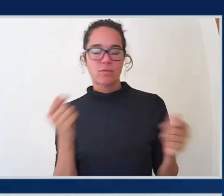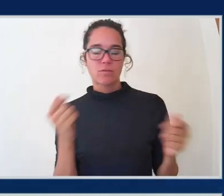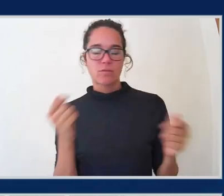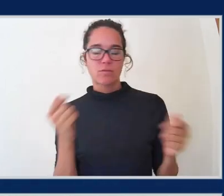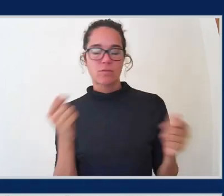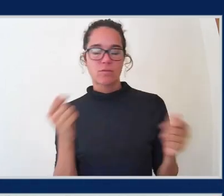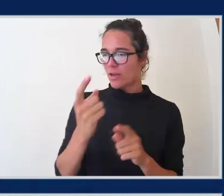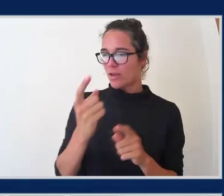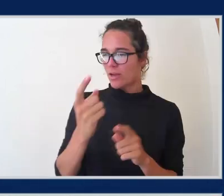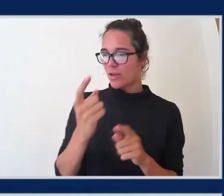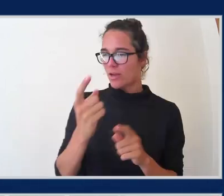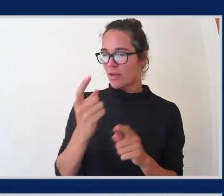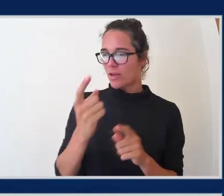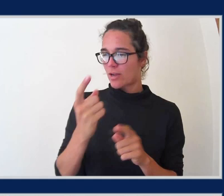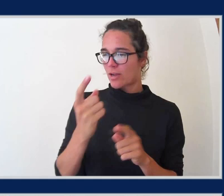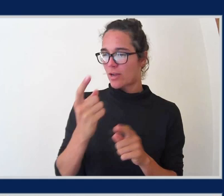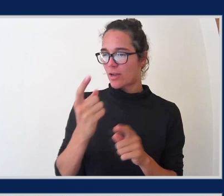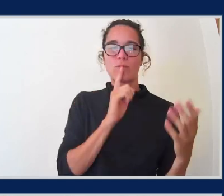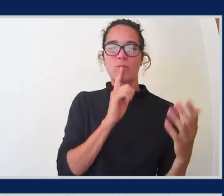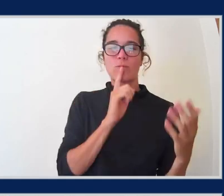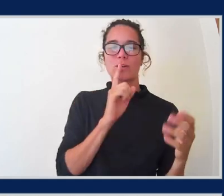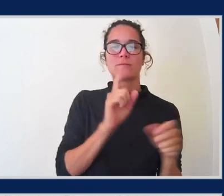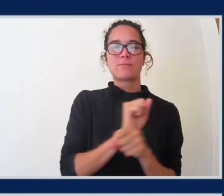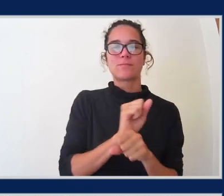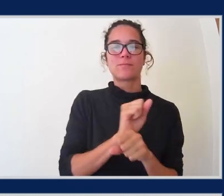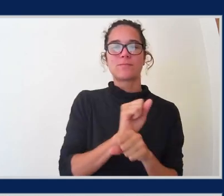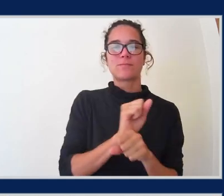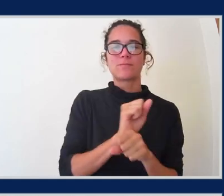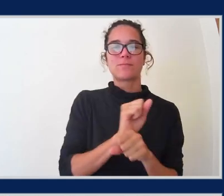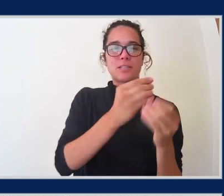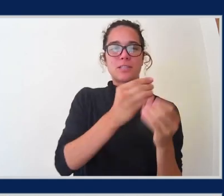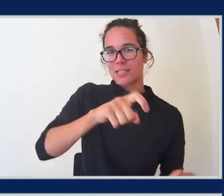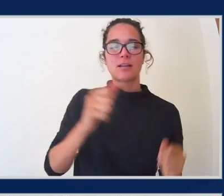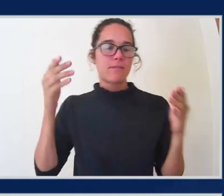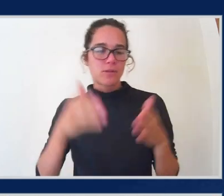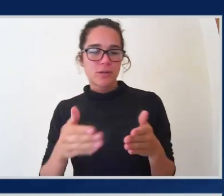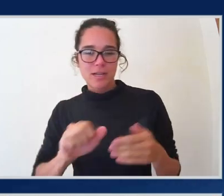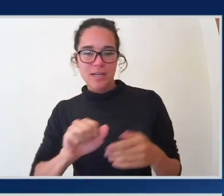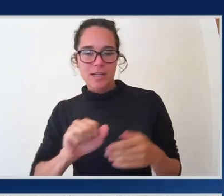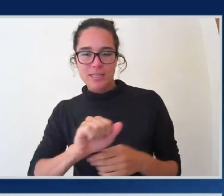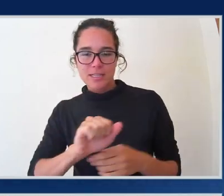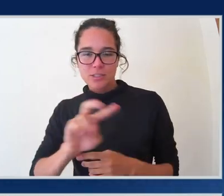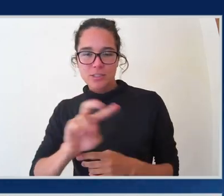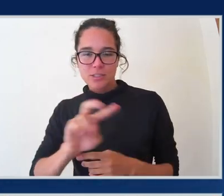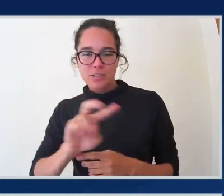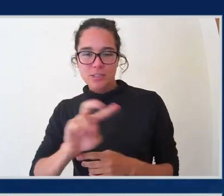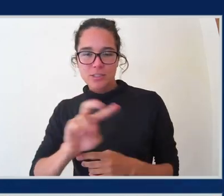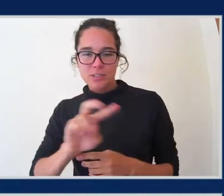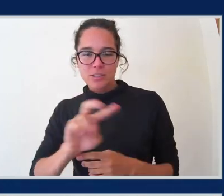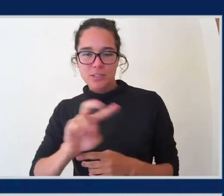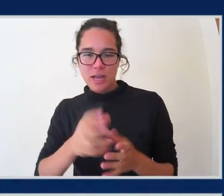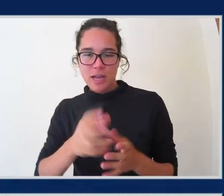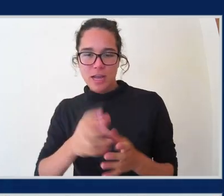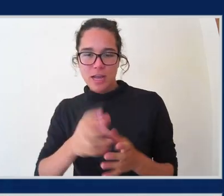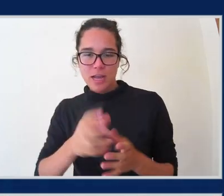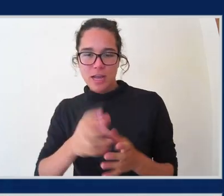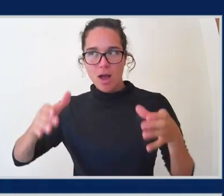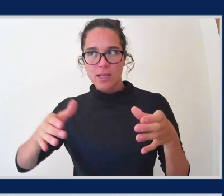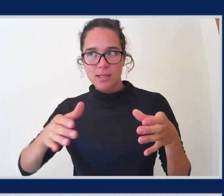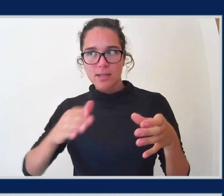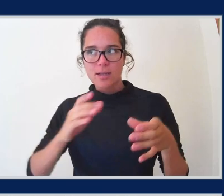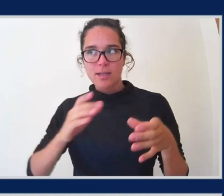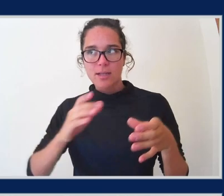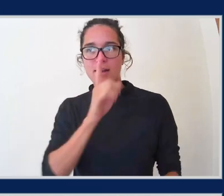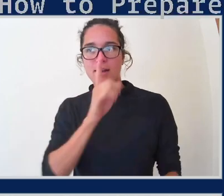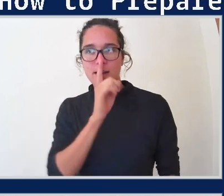focusing now on policy S3 bucket public bucket block bucket anonymous. Yes. Which one do you think?